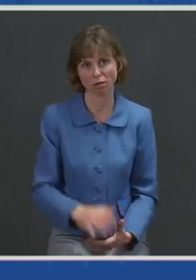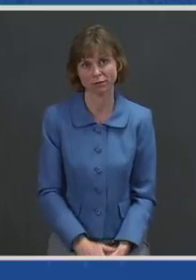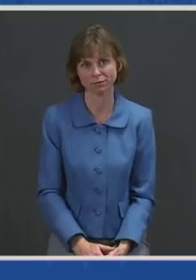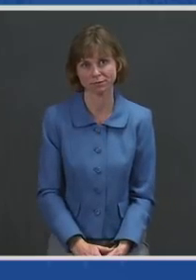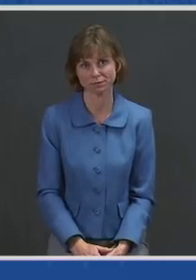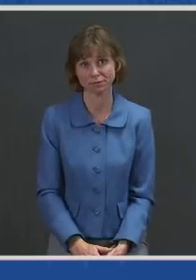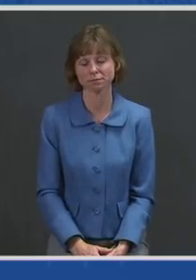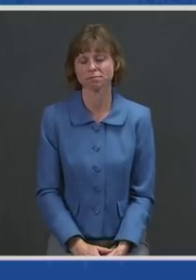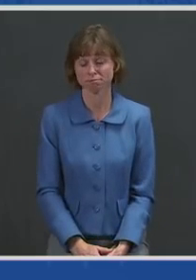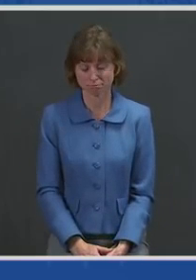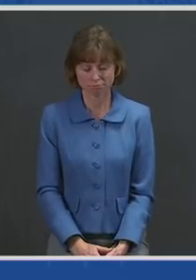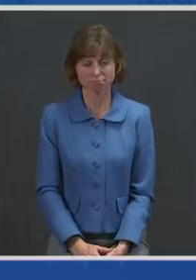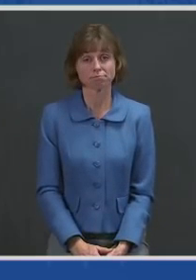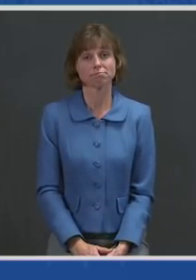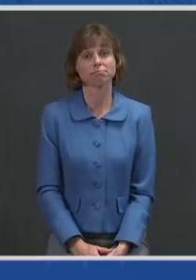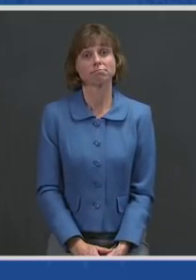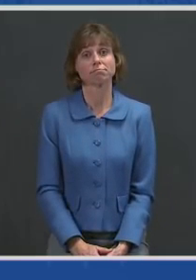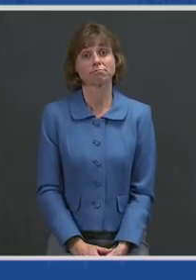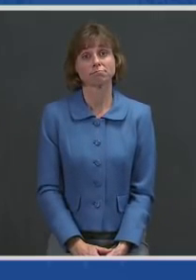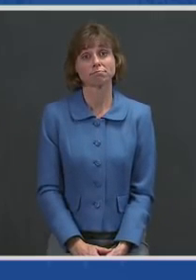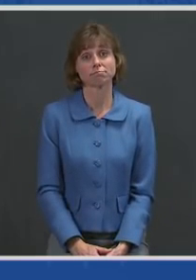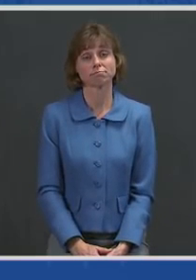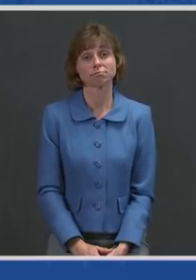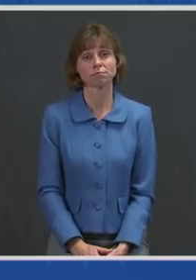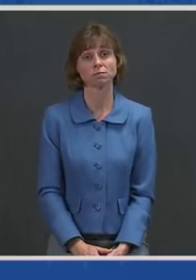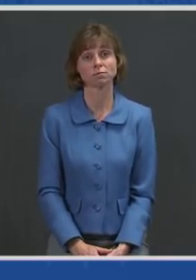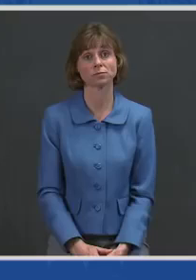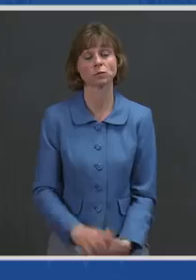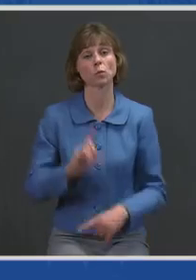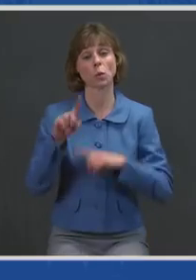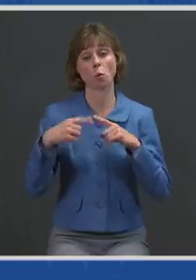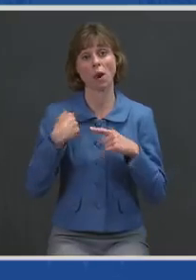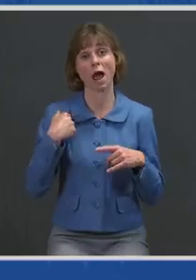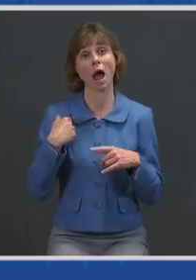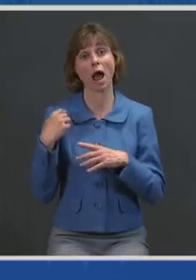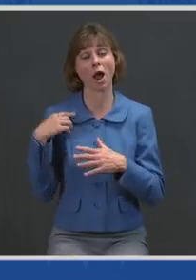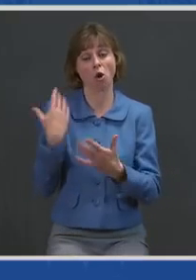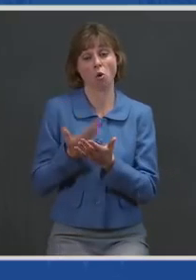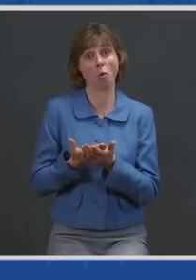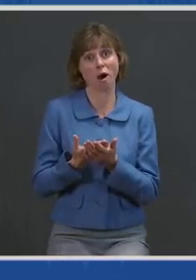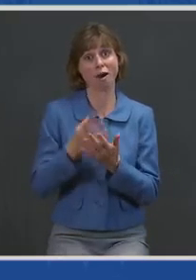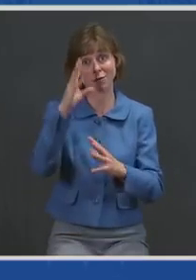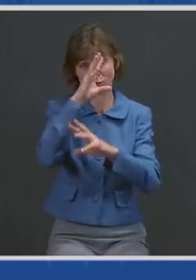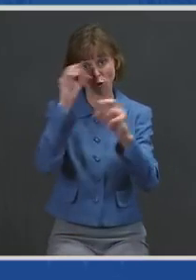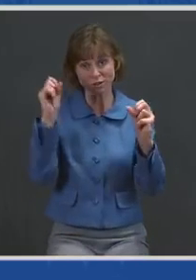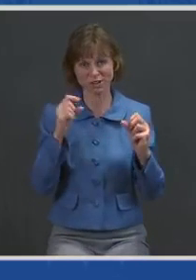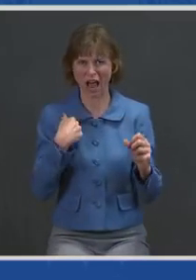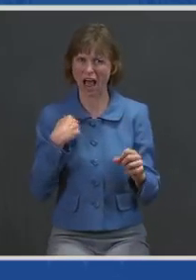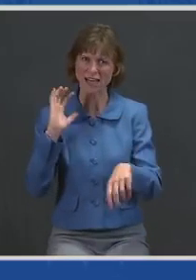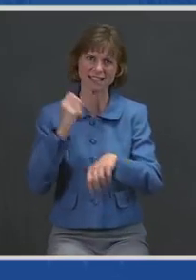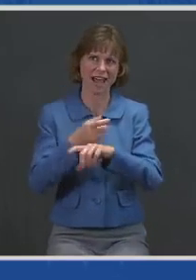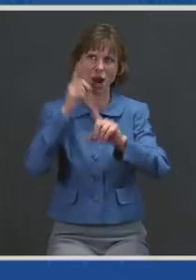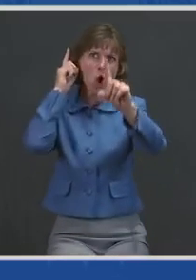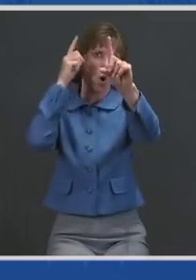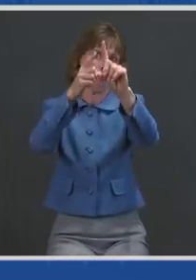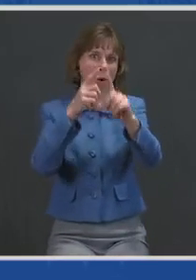When I came into office, you may recall, I set a goal that many of you said was that kind of way over the top.